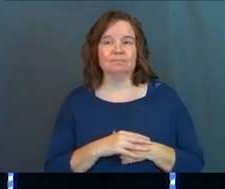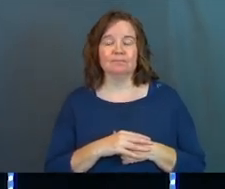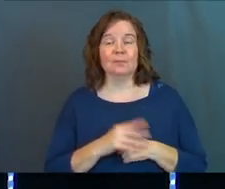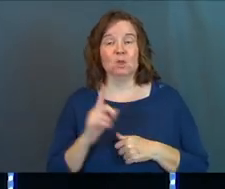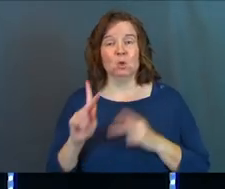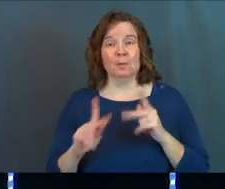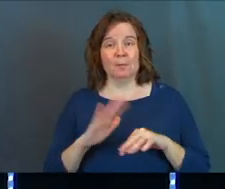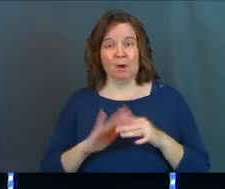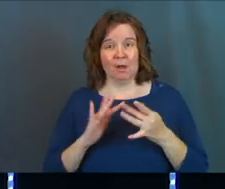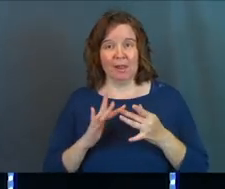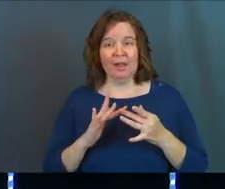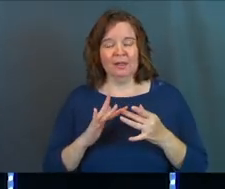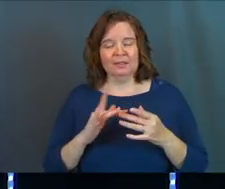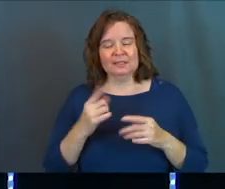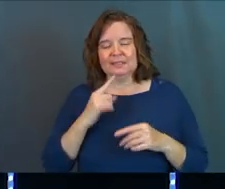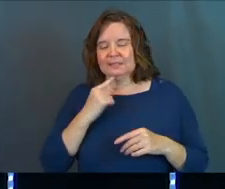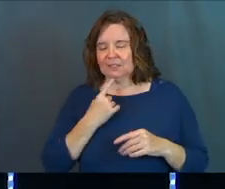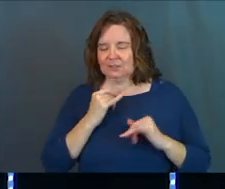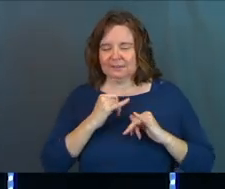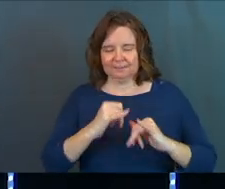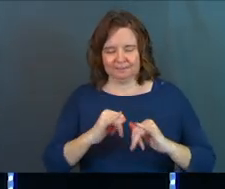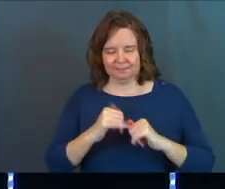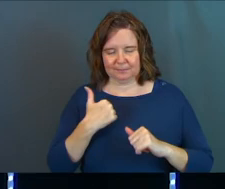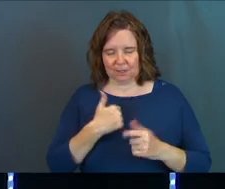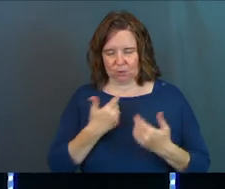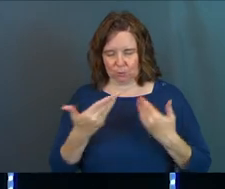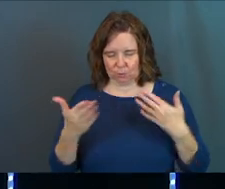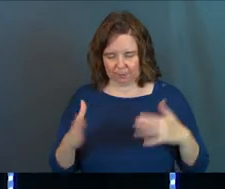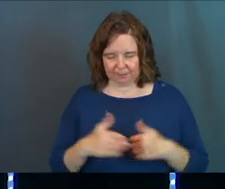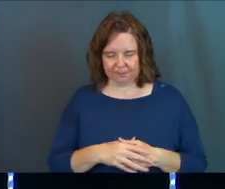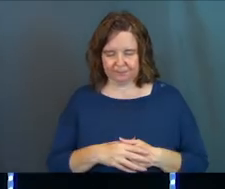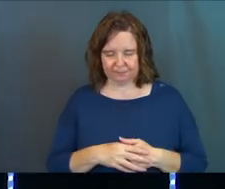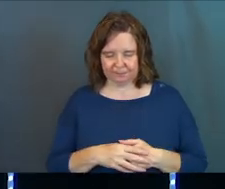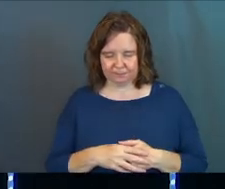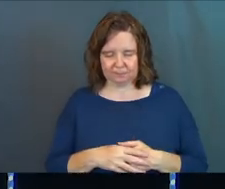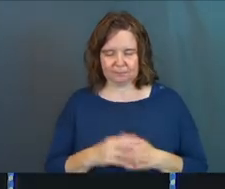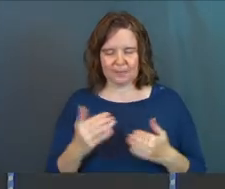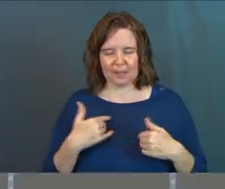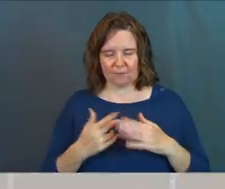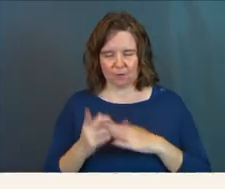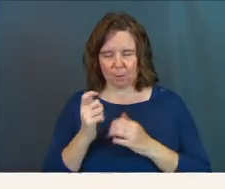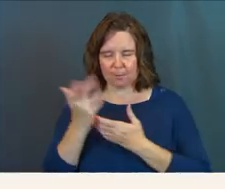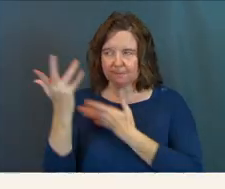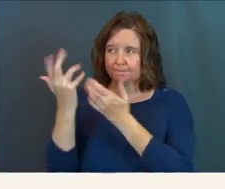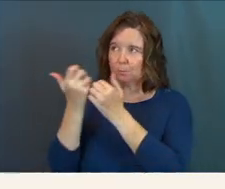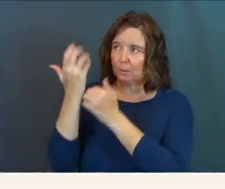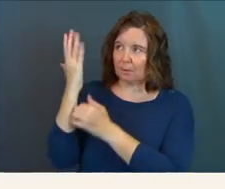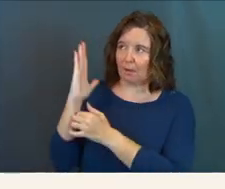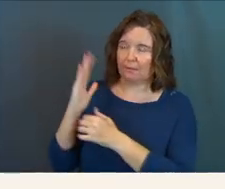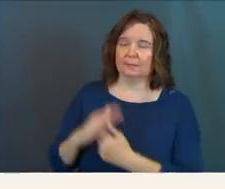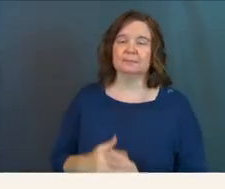You folks online, take this just as seriously as we do in this room. Have your moment with God.